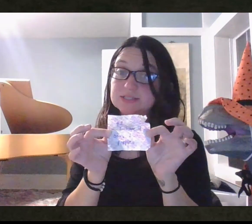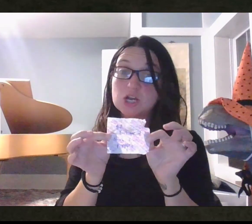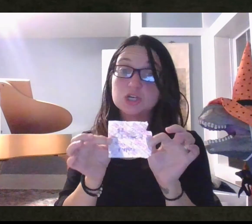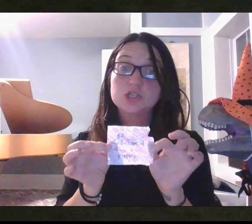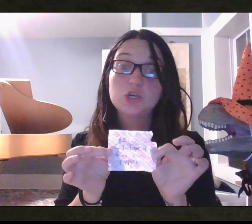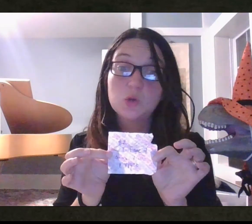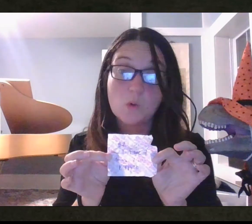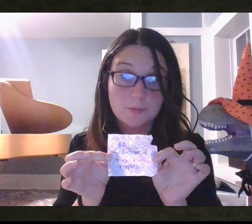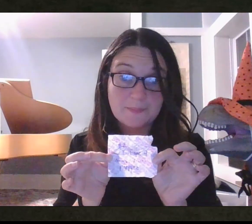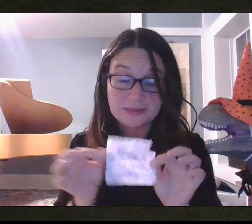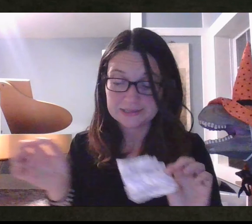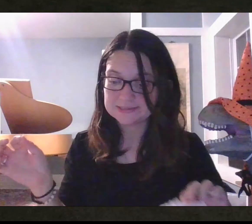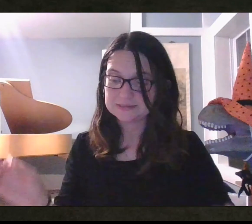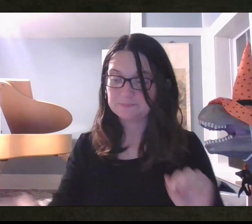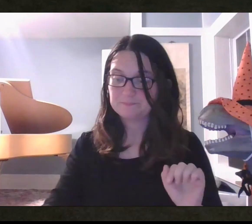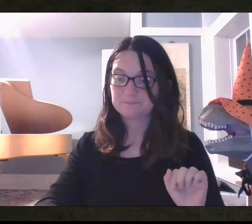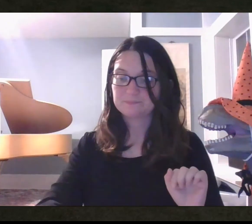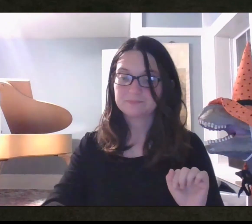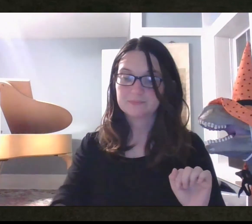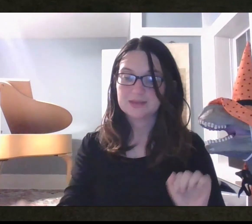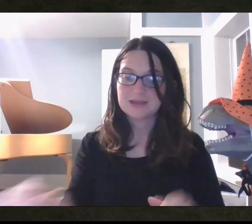dogs, who are puppies.